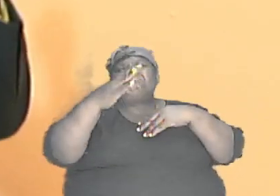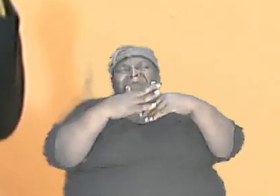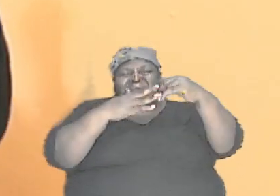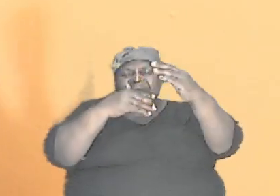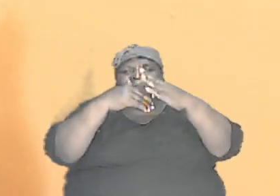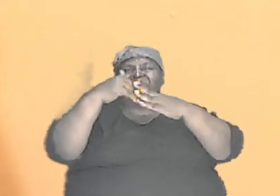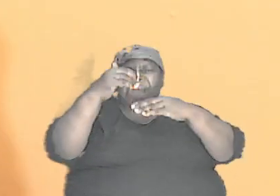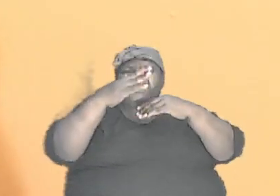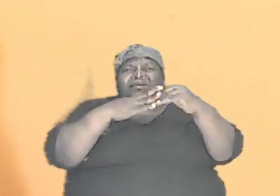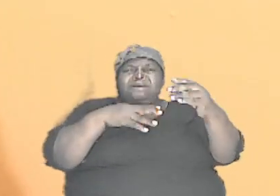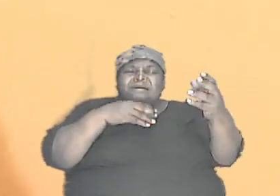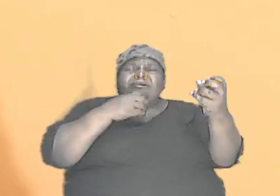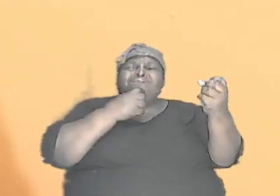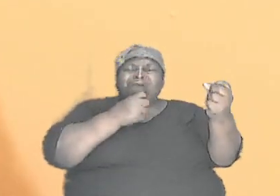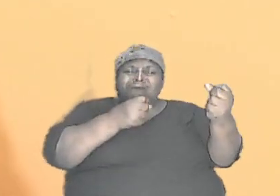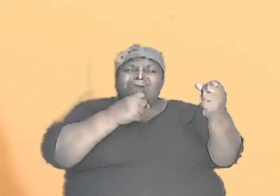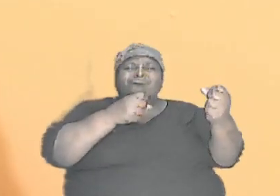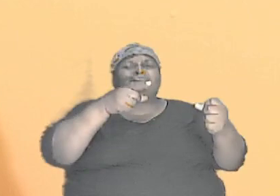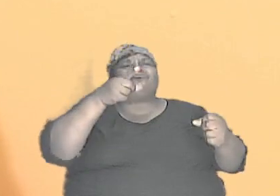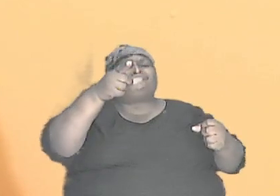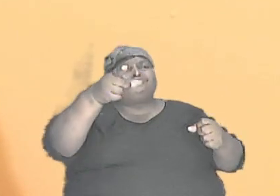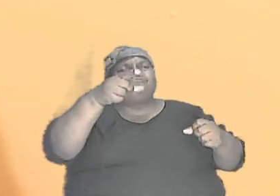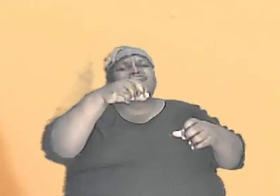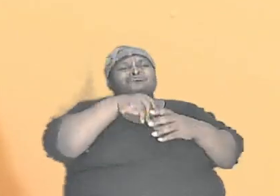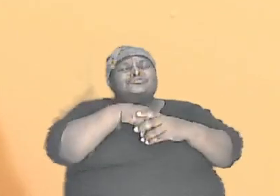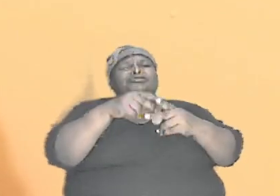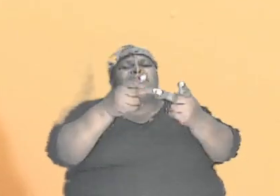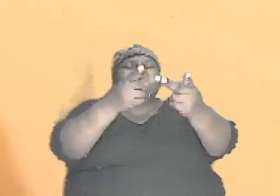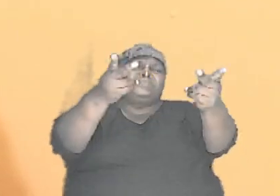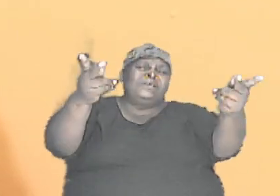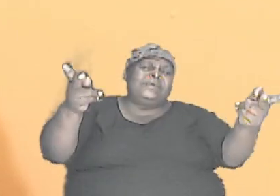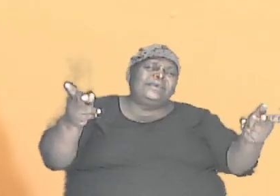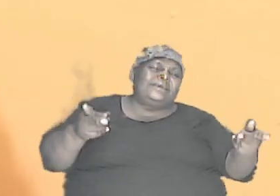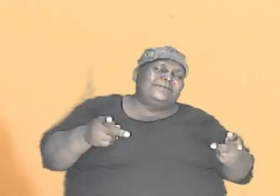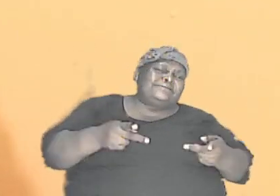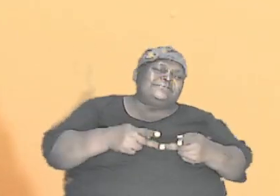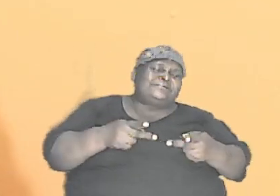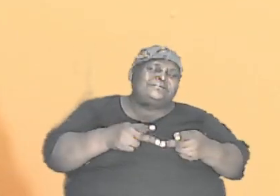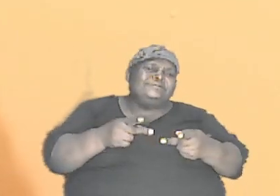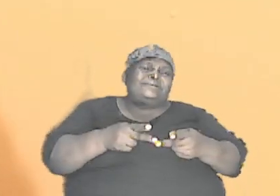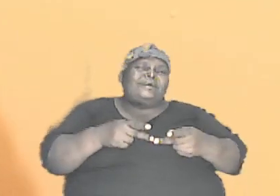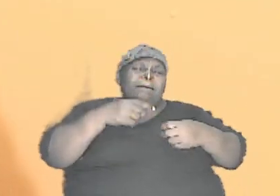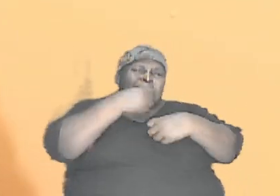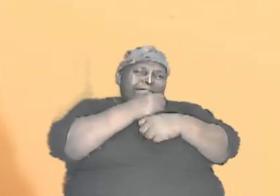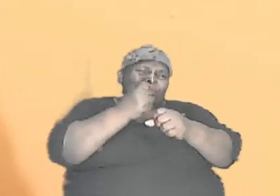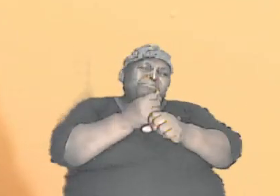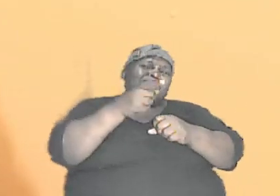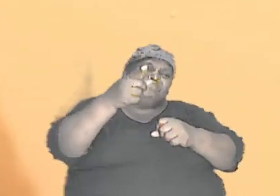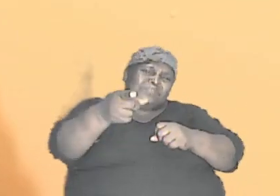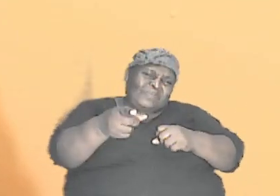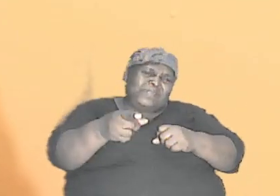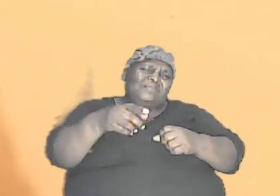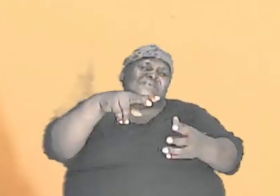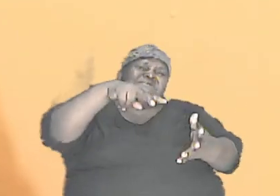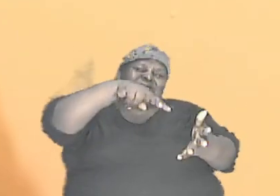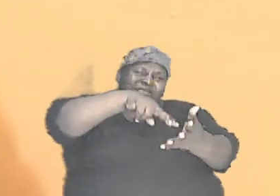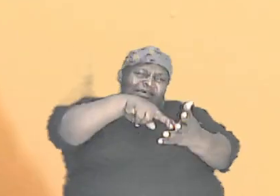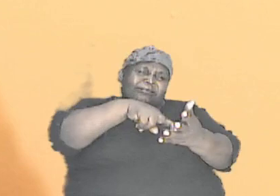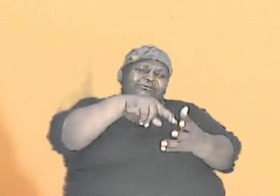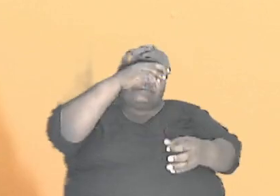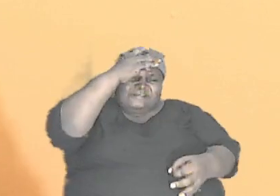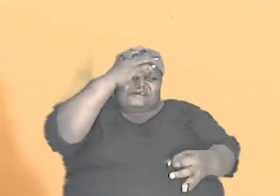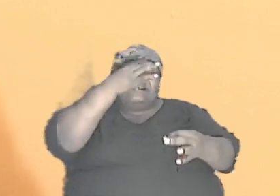to hold you in your place, to settle you in your faith in the word.